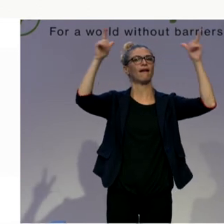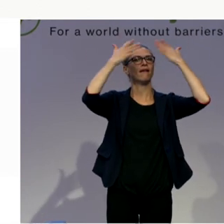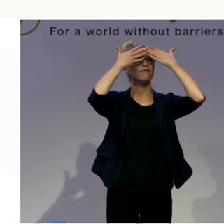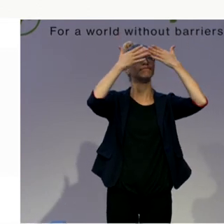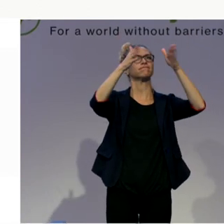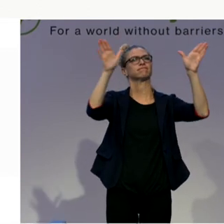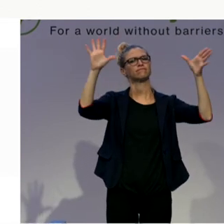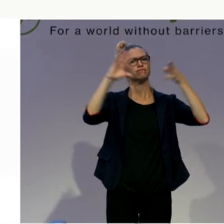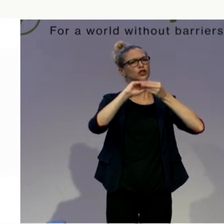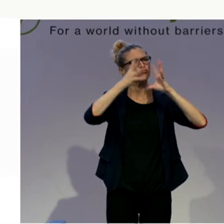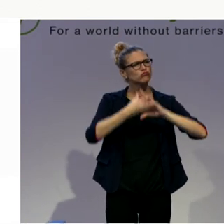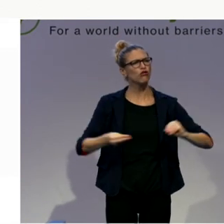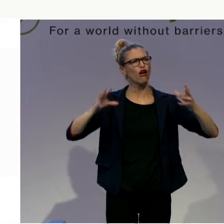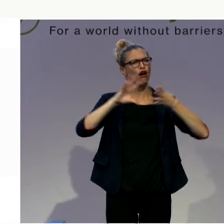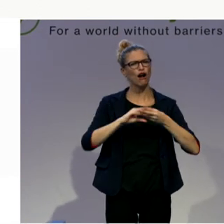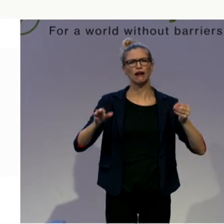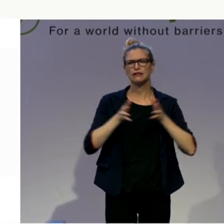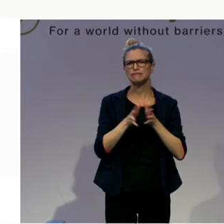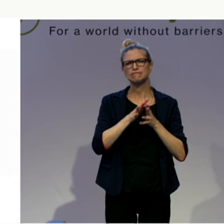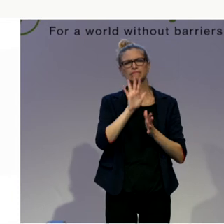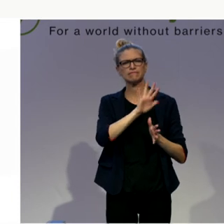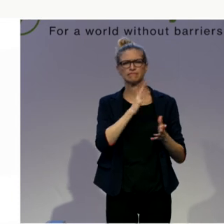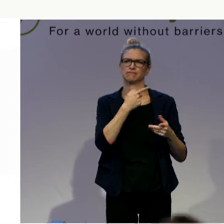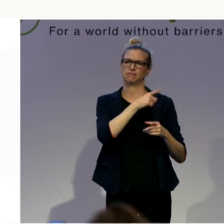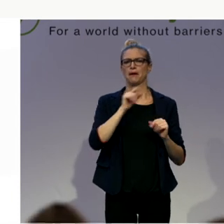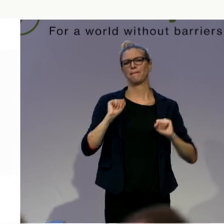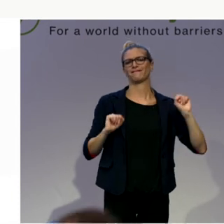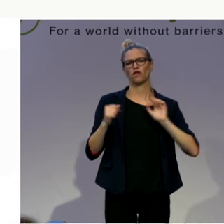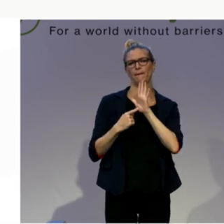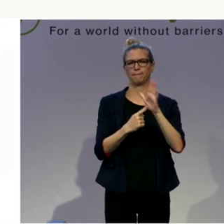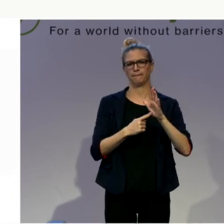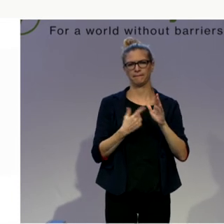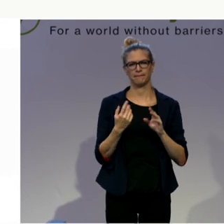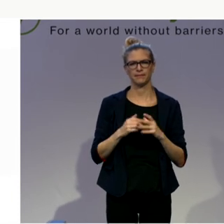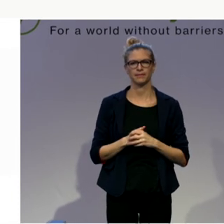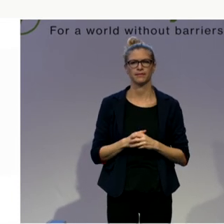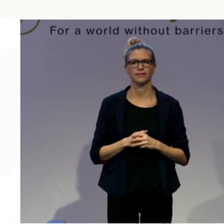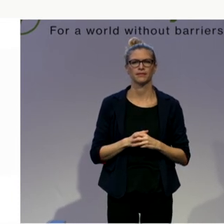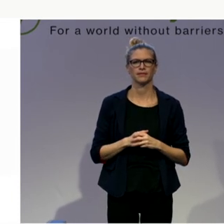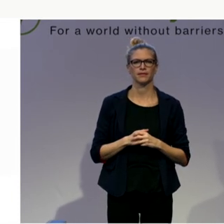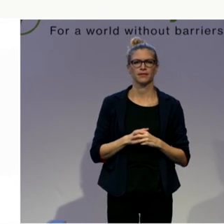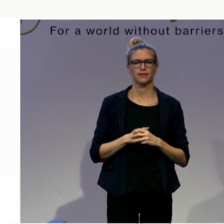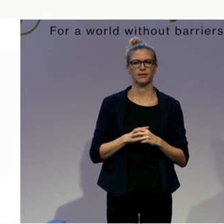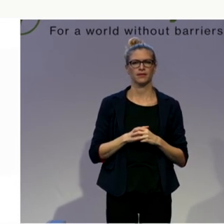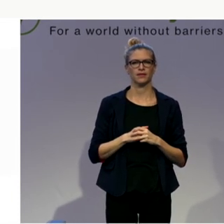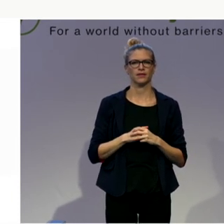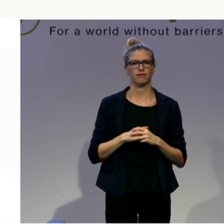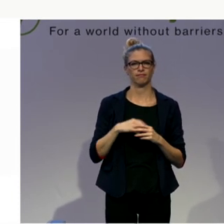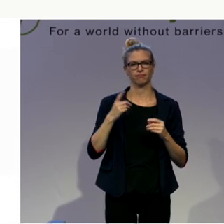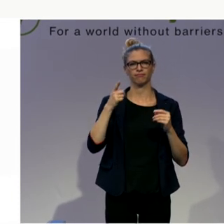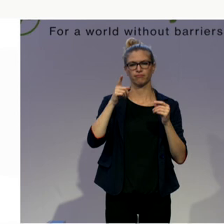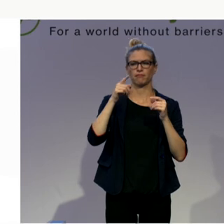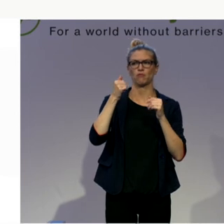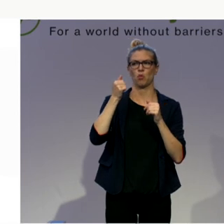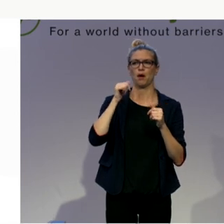performance. Now, Zatla is going to be our storyteller. Though this is not audio description because